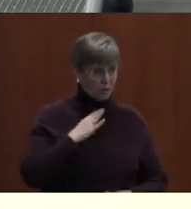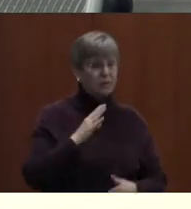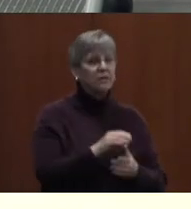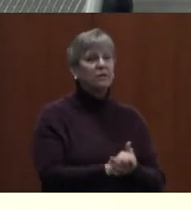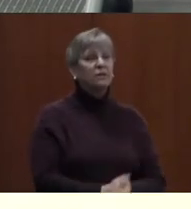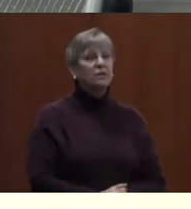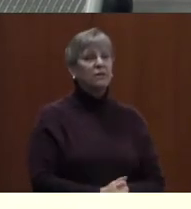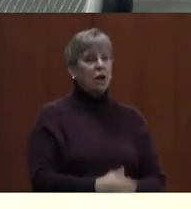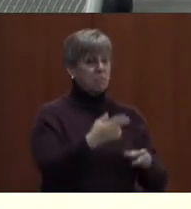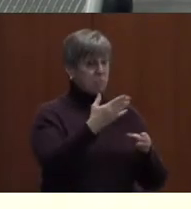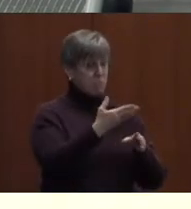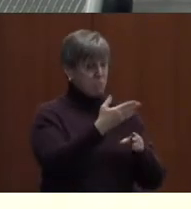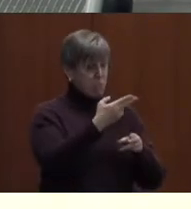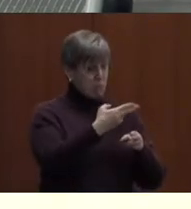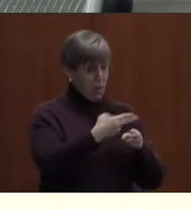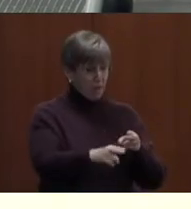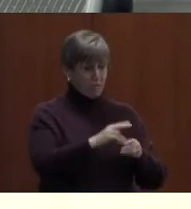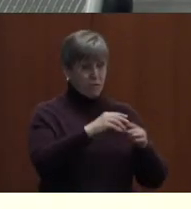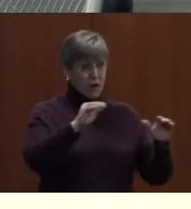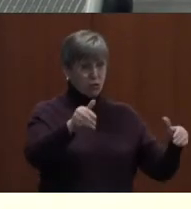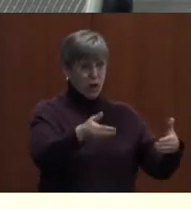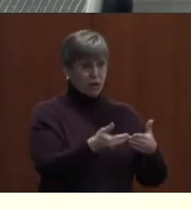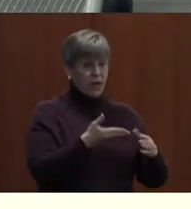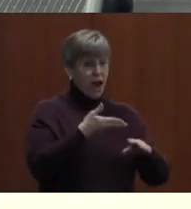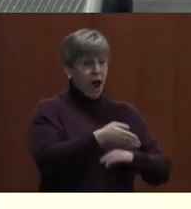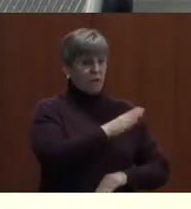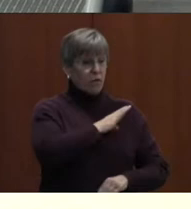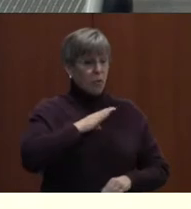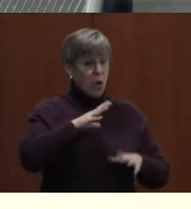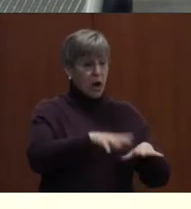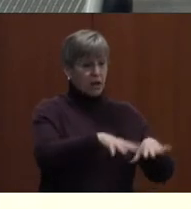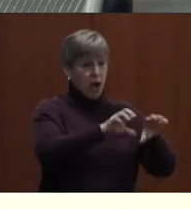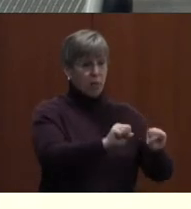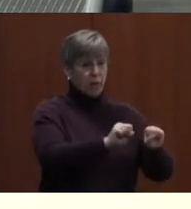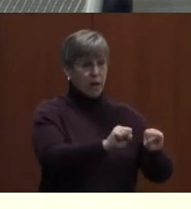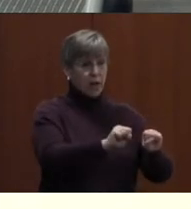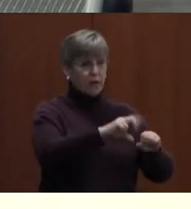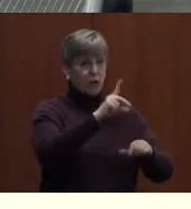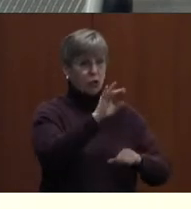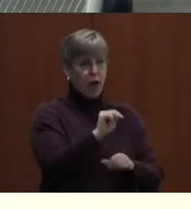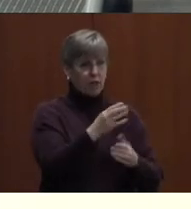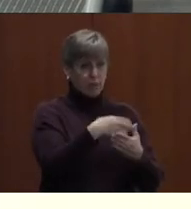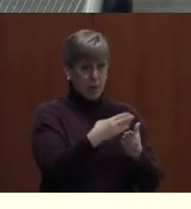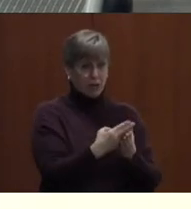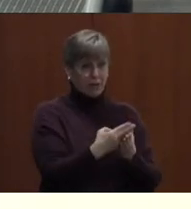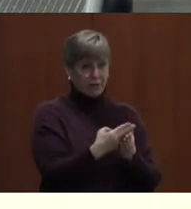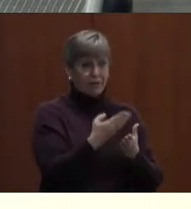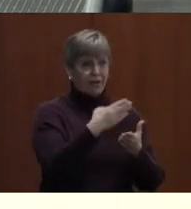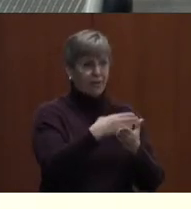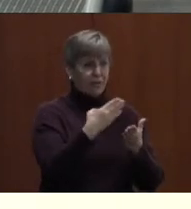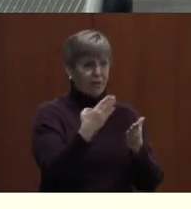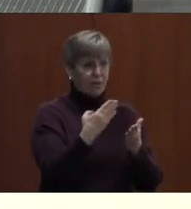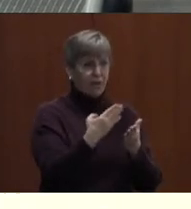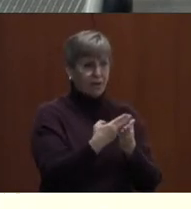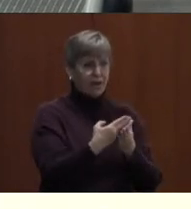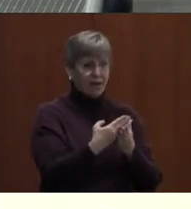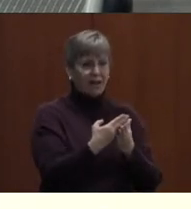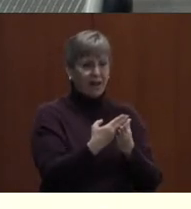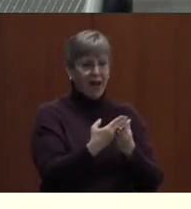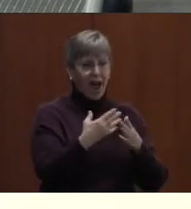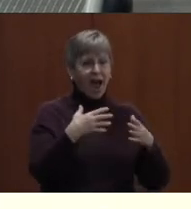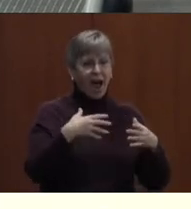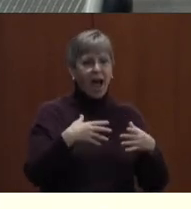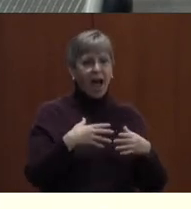brief introduction, after the board adopted their draft budget, the budget advocacy and review committee met